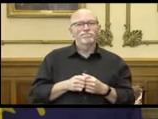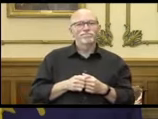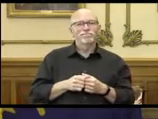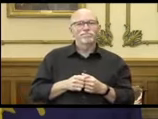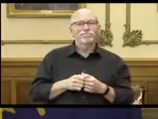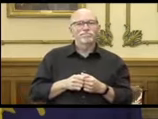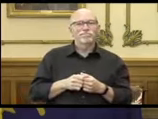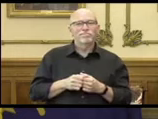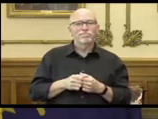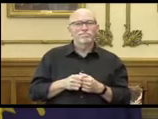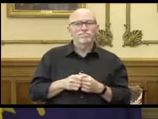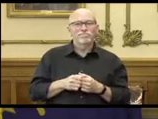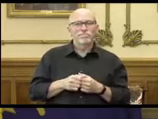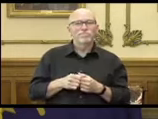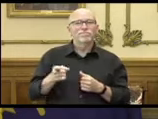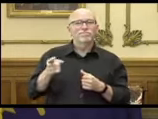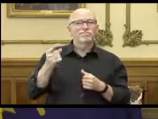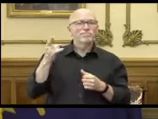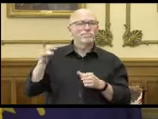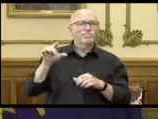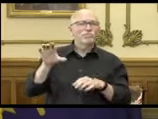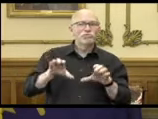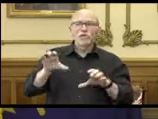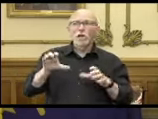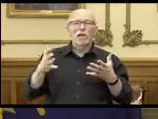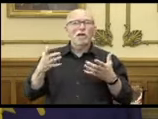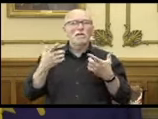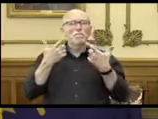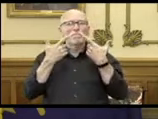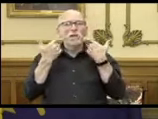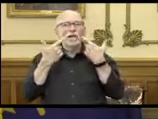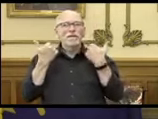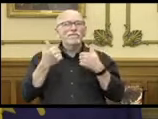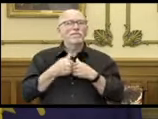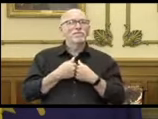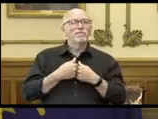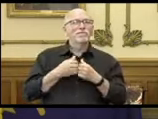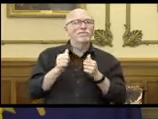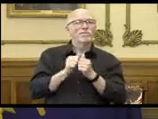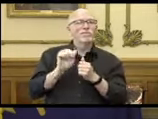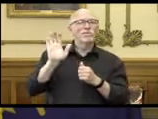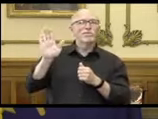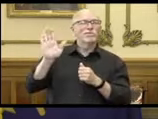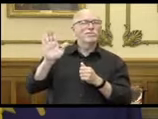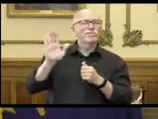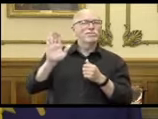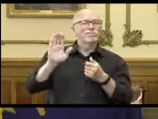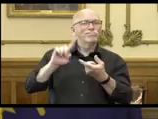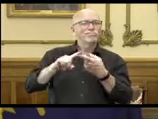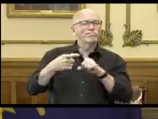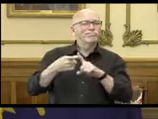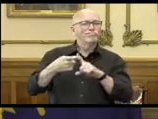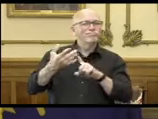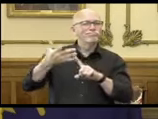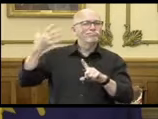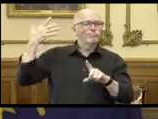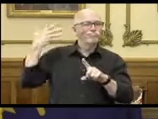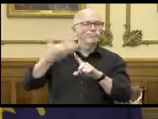chatting and laughing with some of his longtime friends,